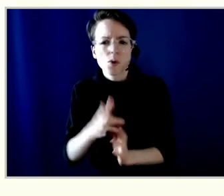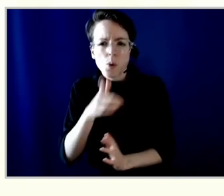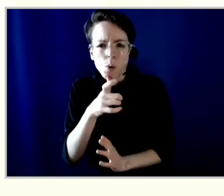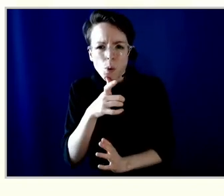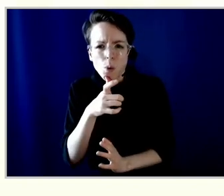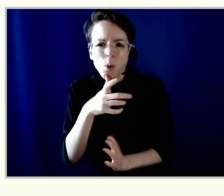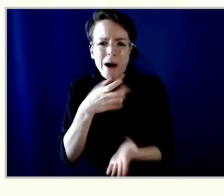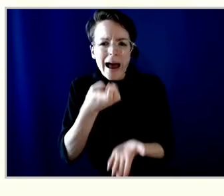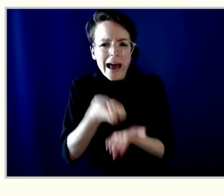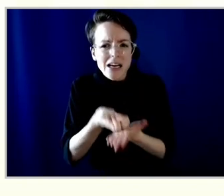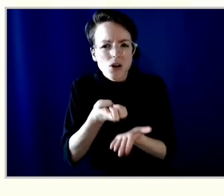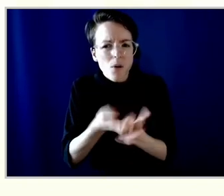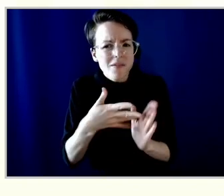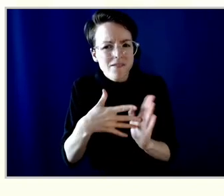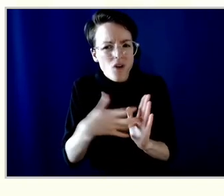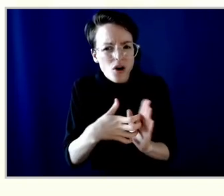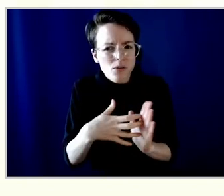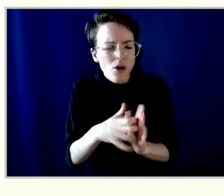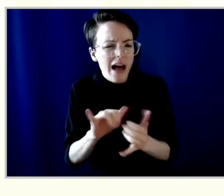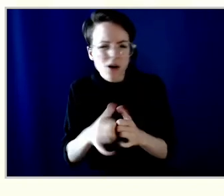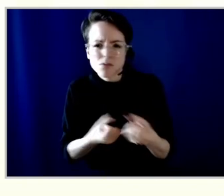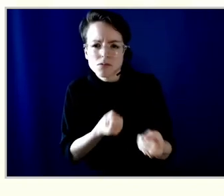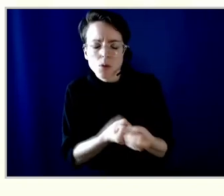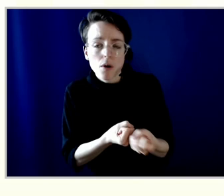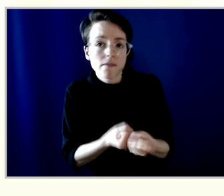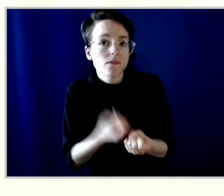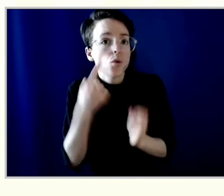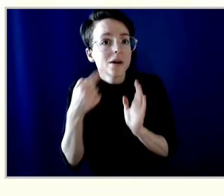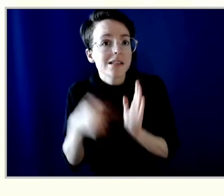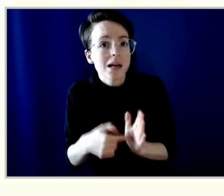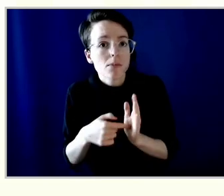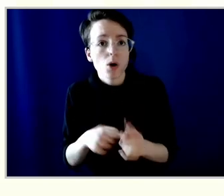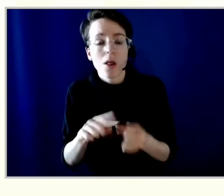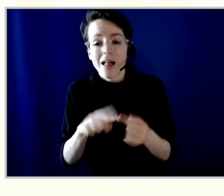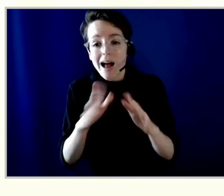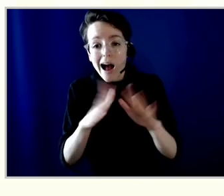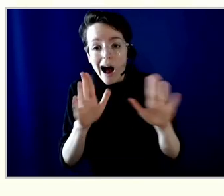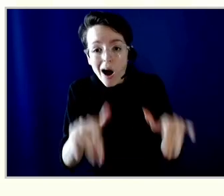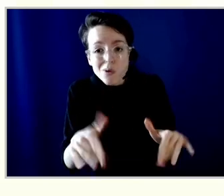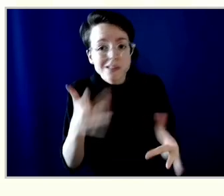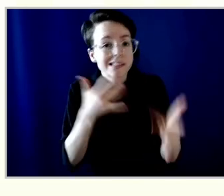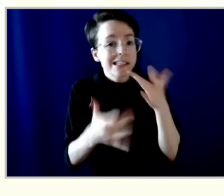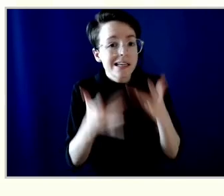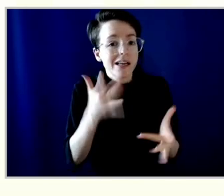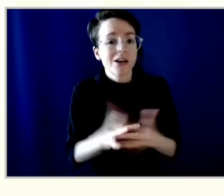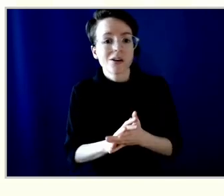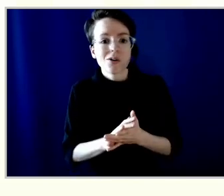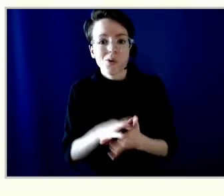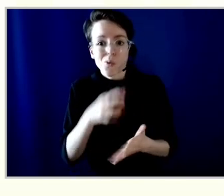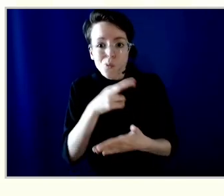issues such as housing, education, mental health, racism, and the effects of climate emergencies?